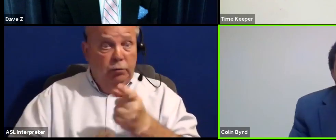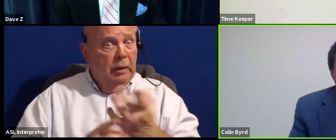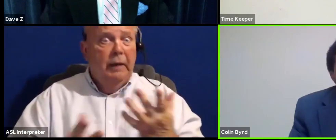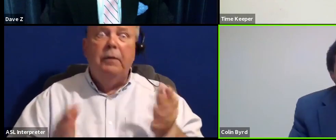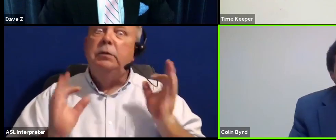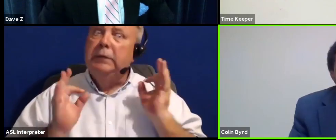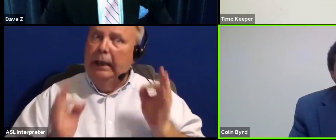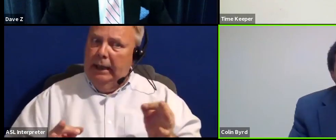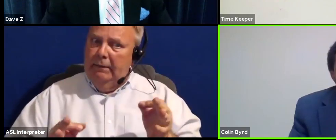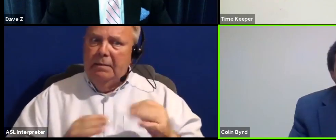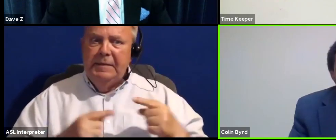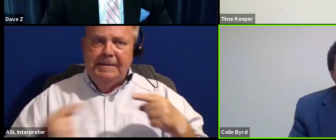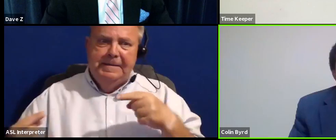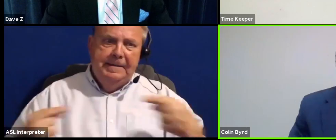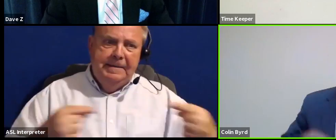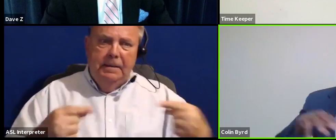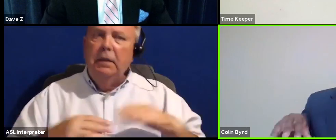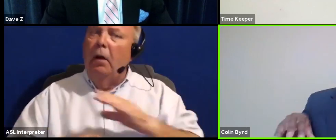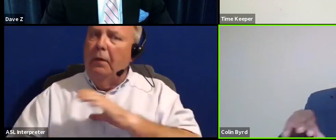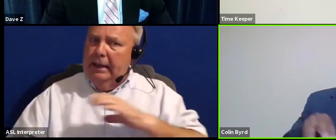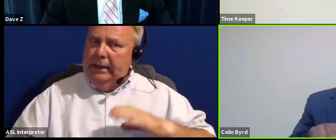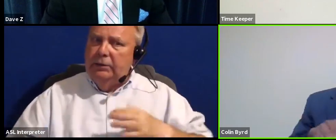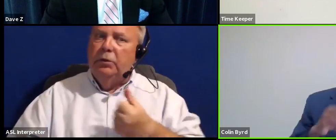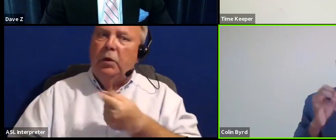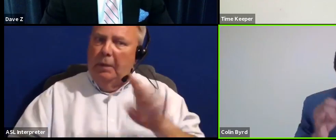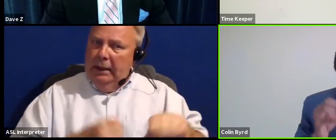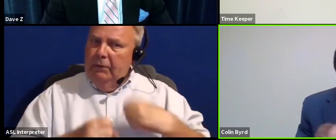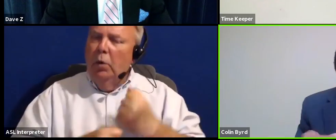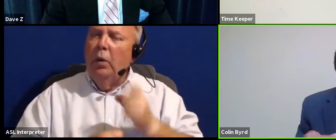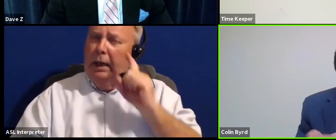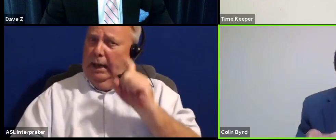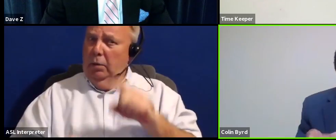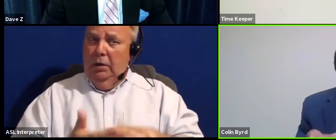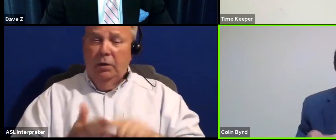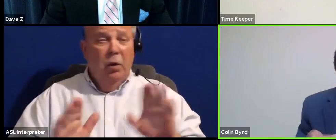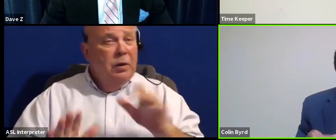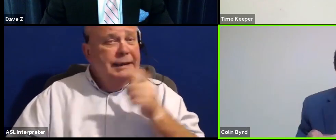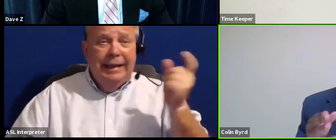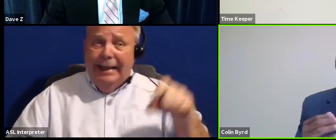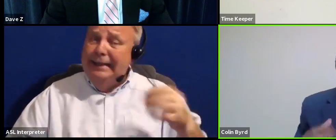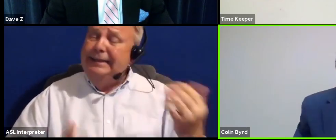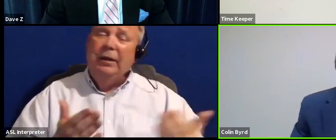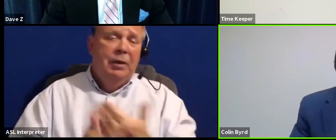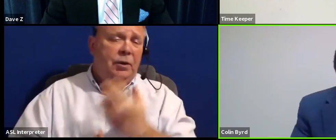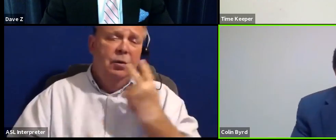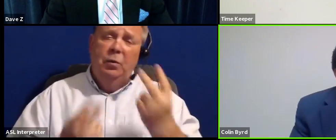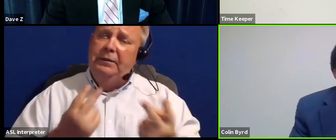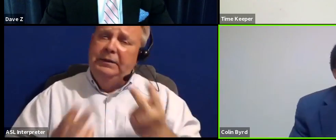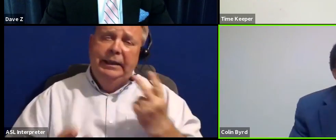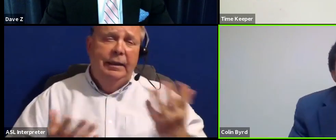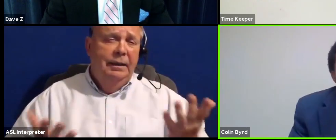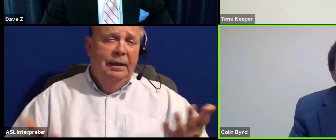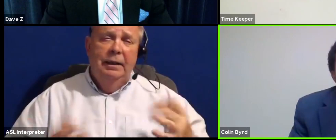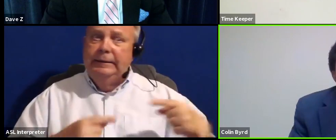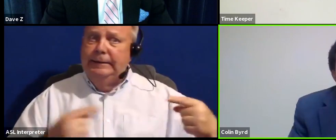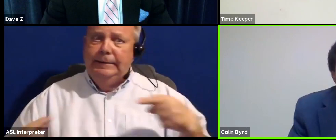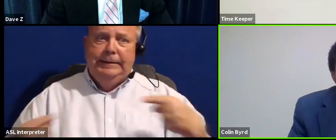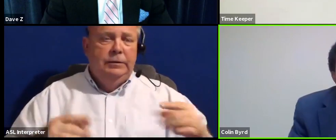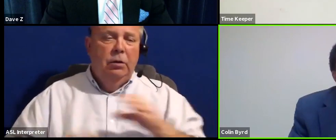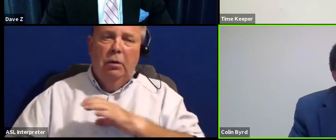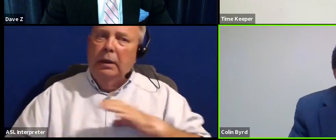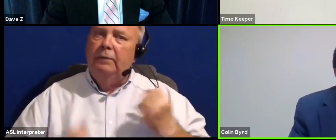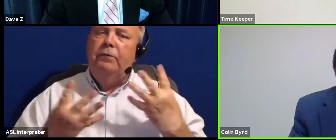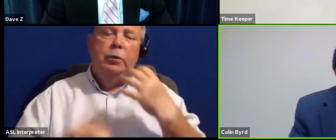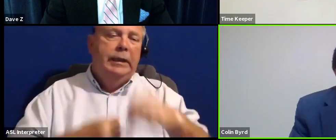definitely been tension on council over the past two years, and I would note it is not necessarily new. We've seen, you know, tension on council for